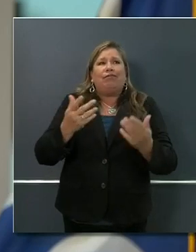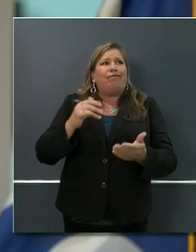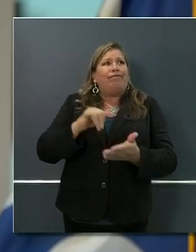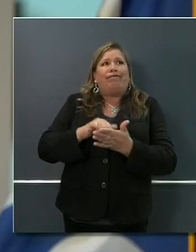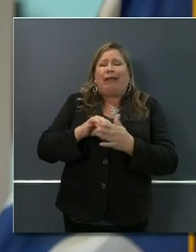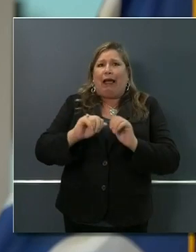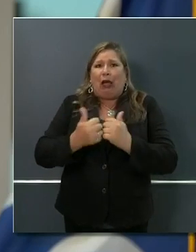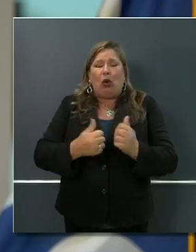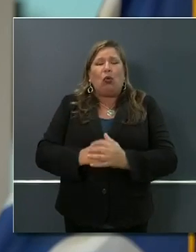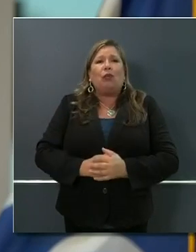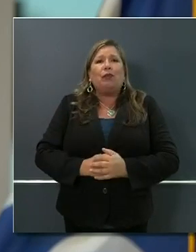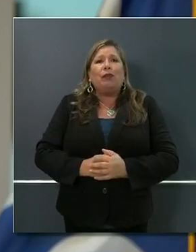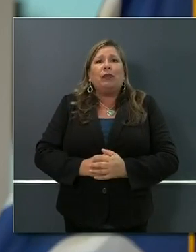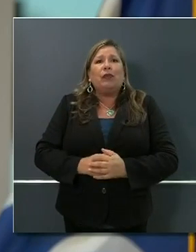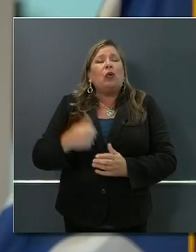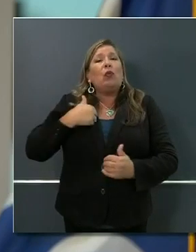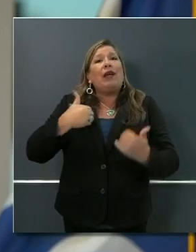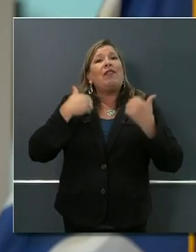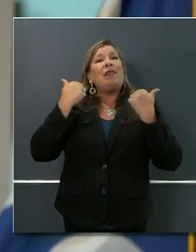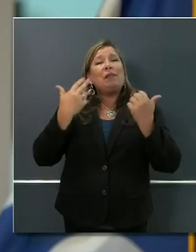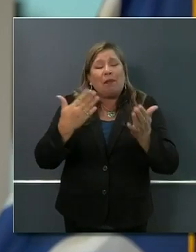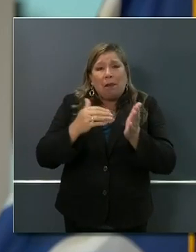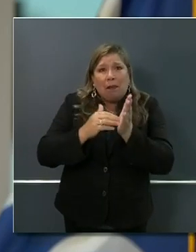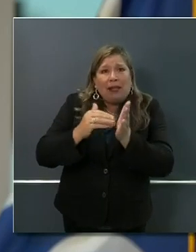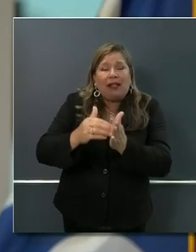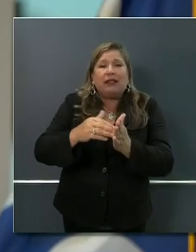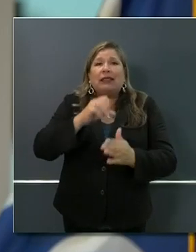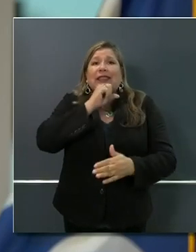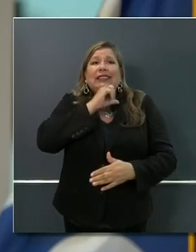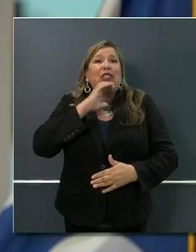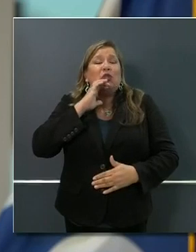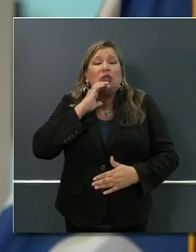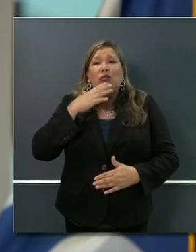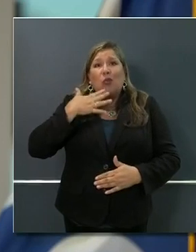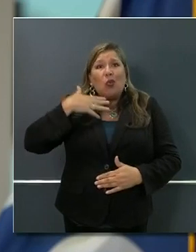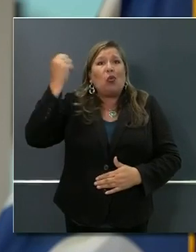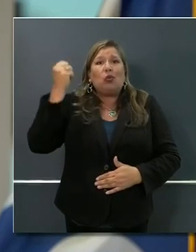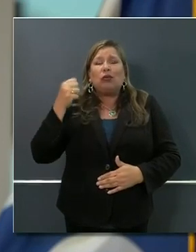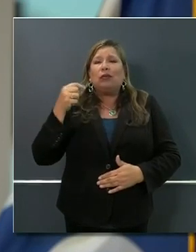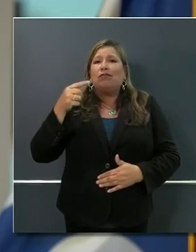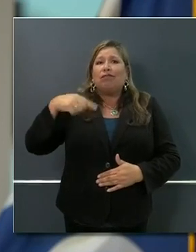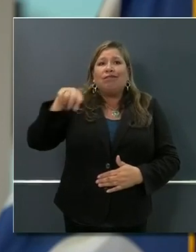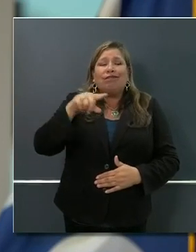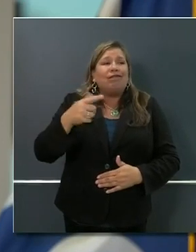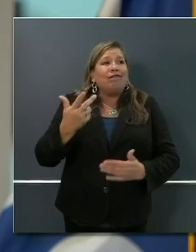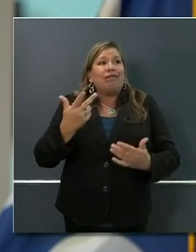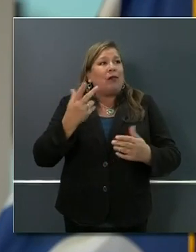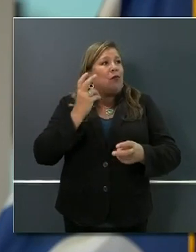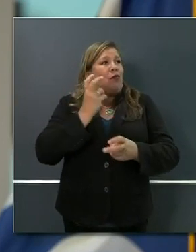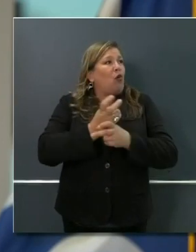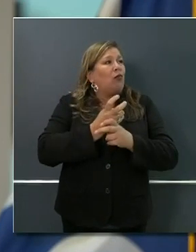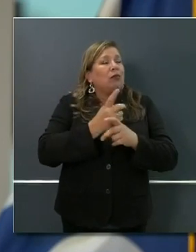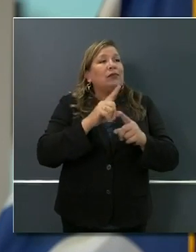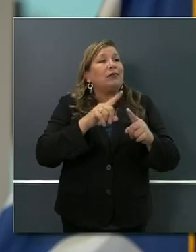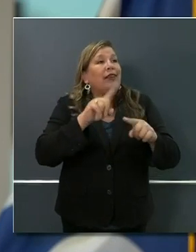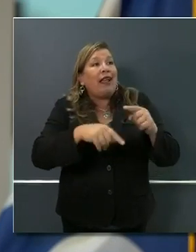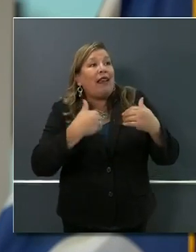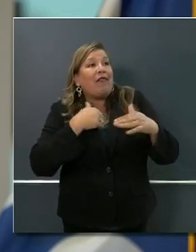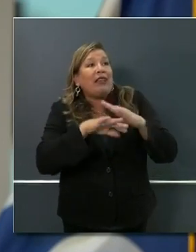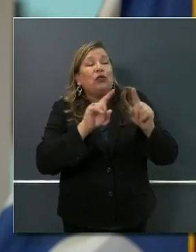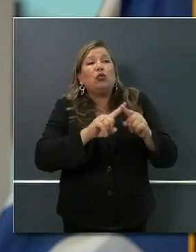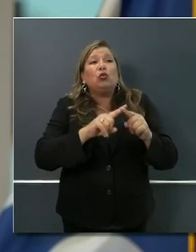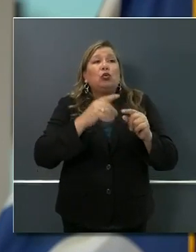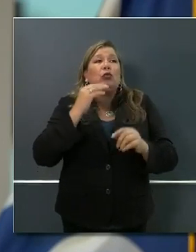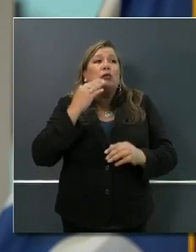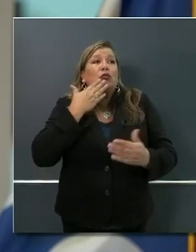Millions of seniors in the state of California, many with no access to nutritious food, no access to prepared meals,